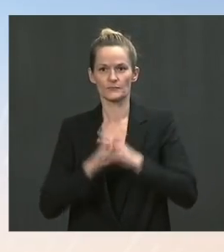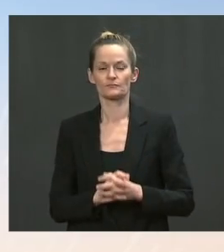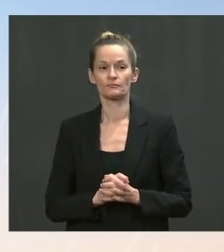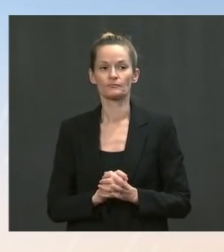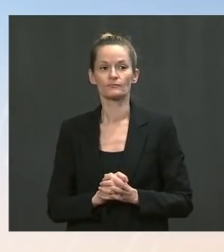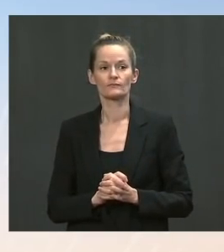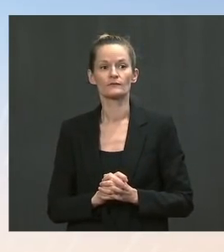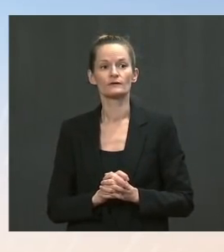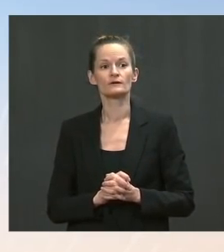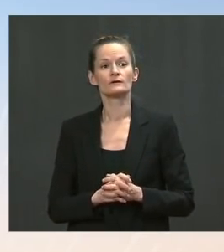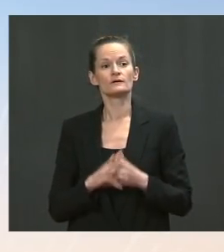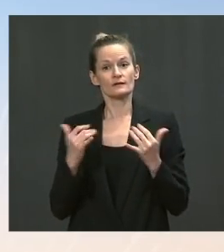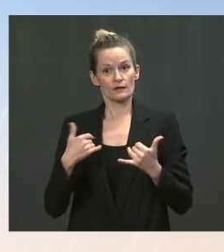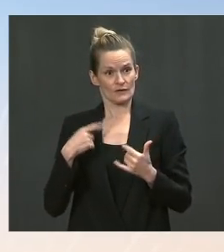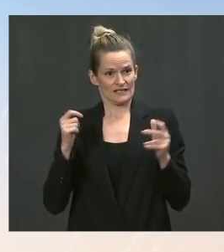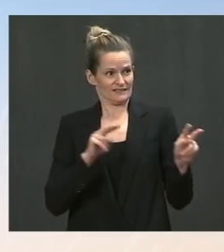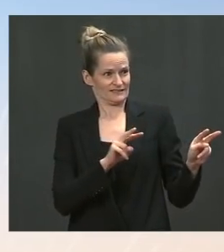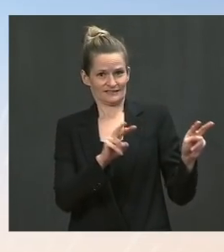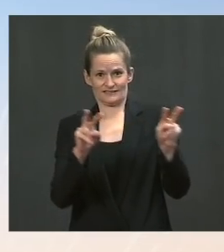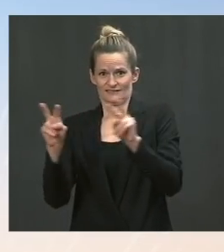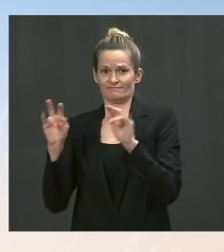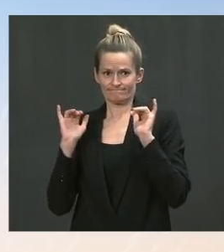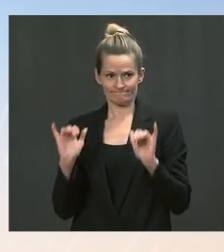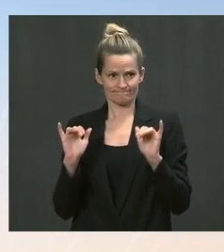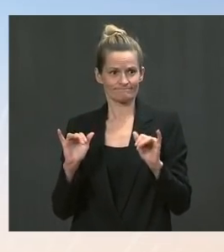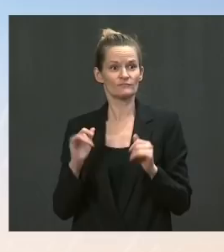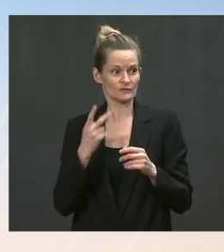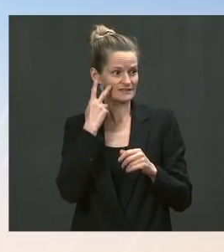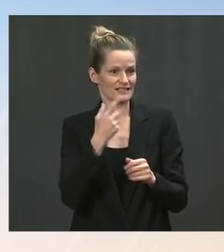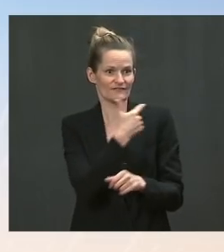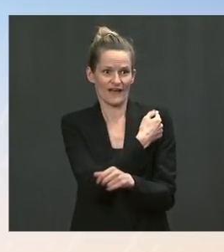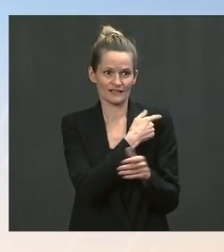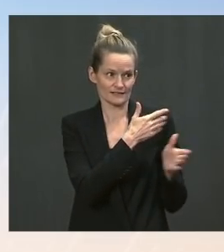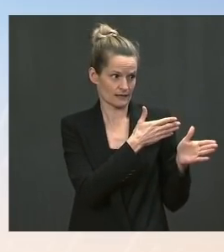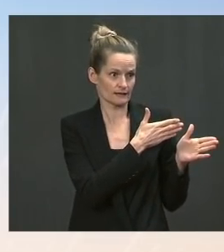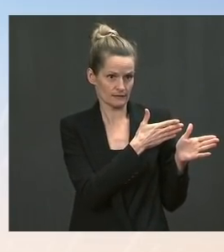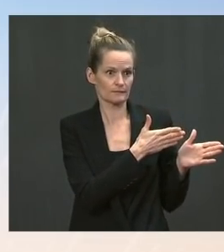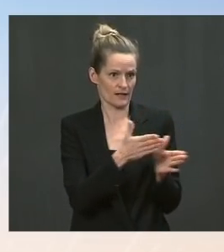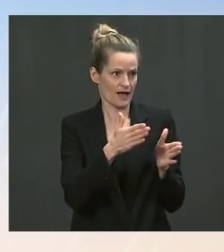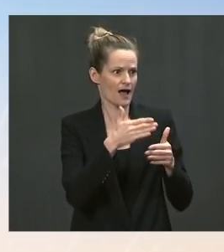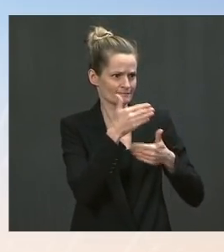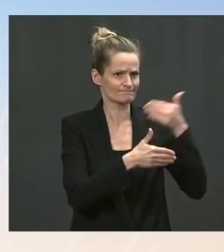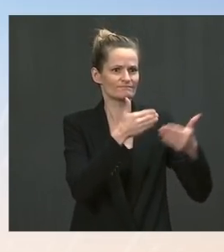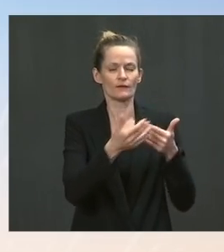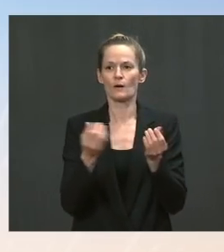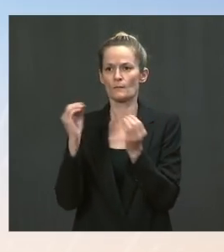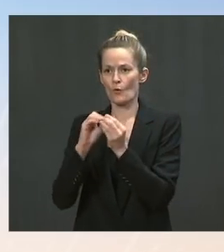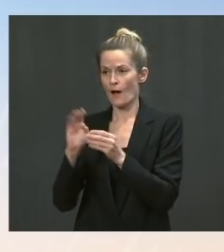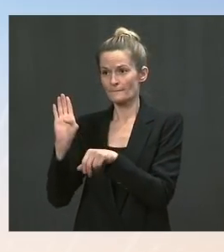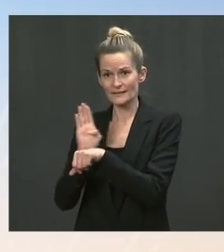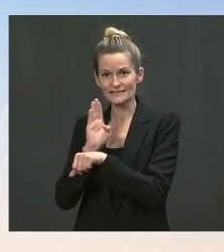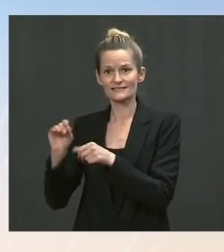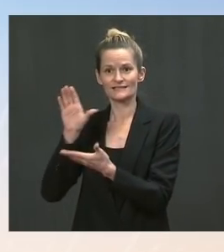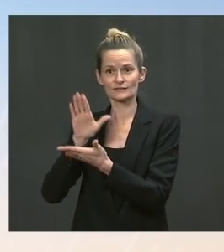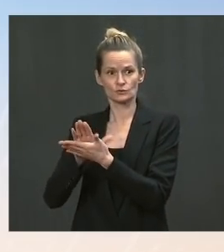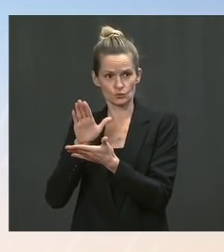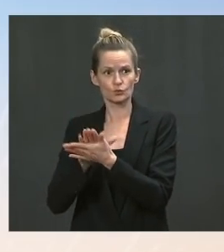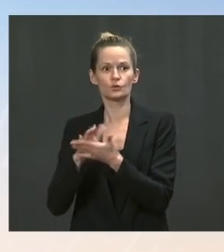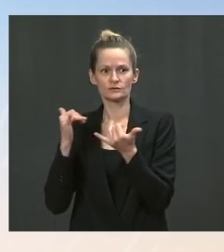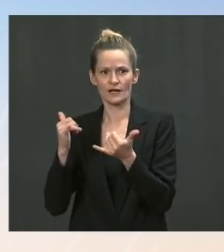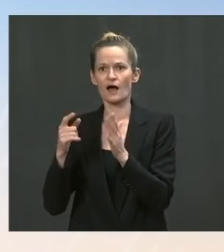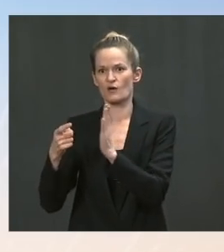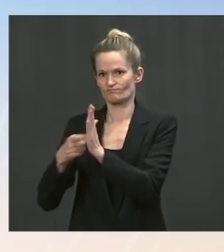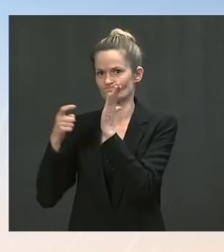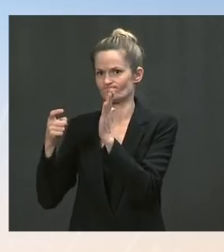pace of vaccinations, we're seeing growing momentum on requirements. And we've seen a number of announcements out this morning. We expect that certainly to continue.